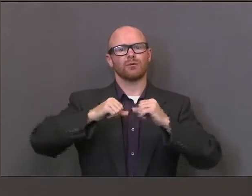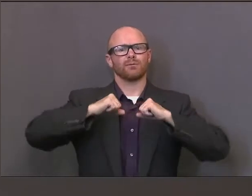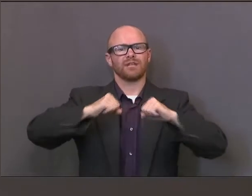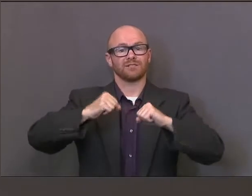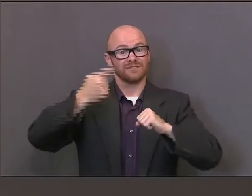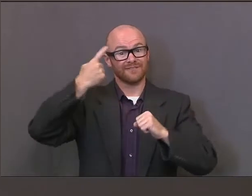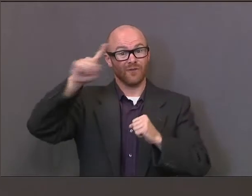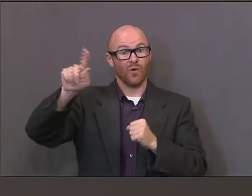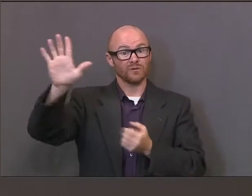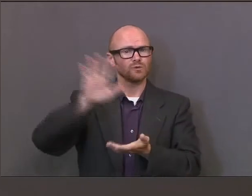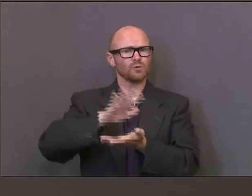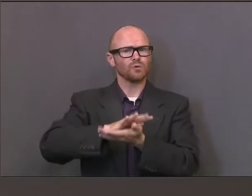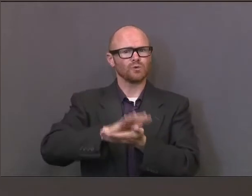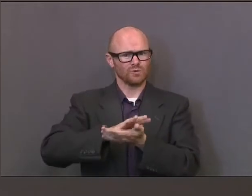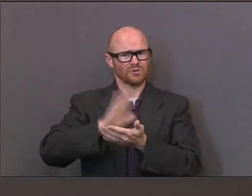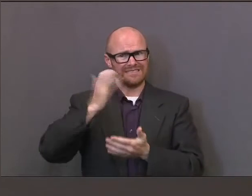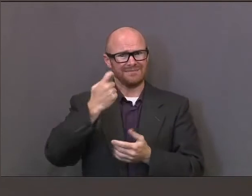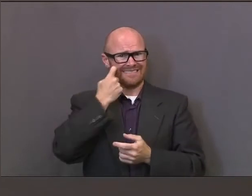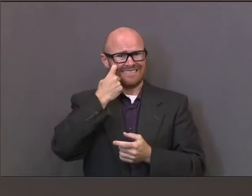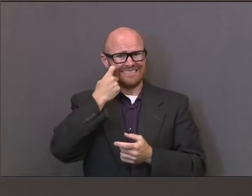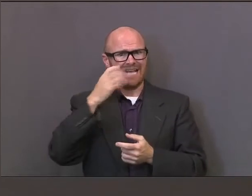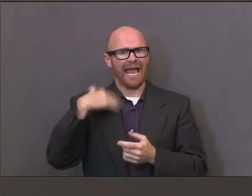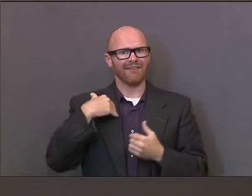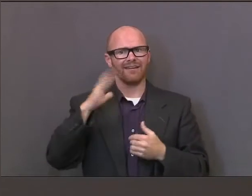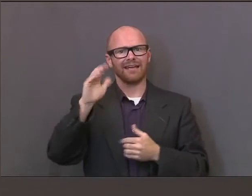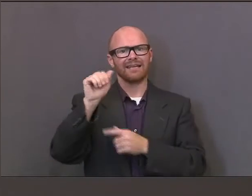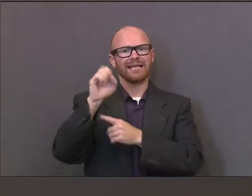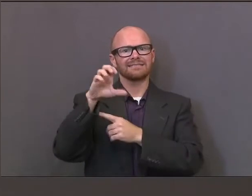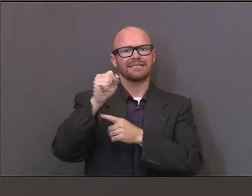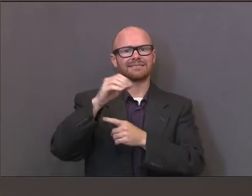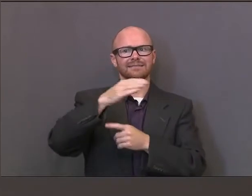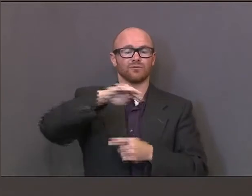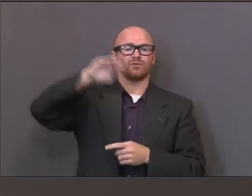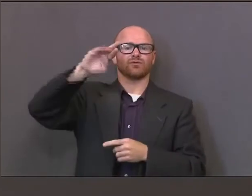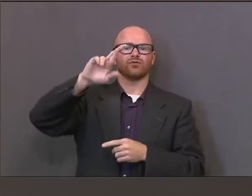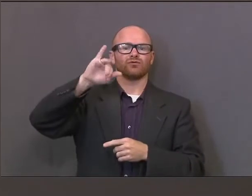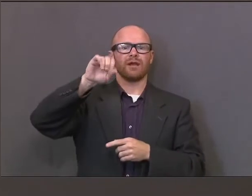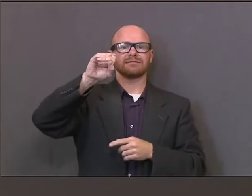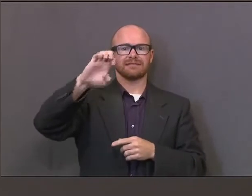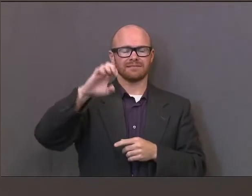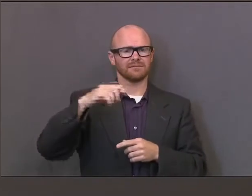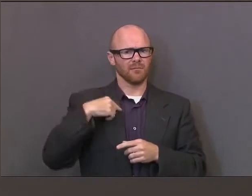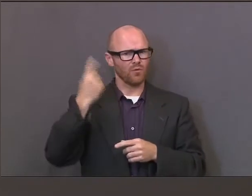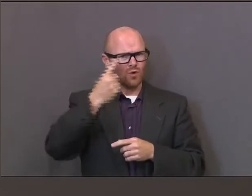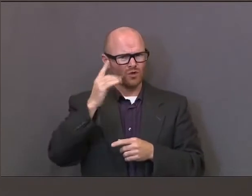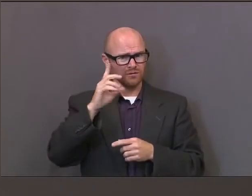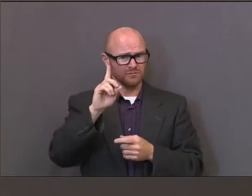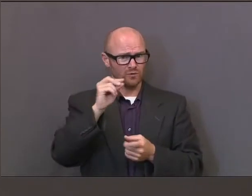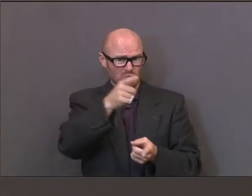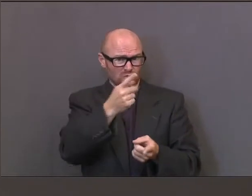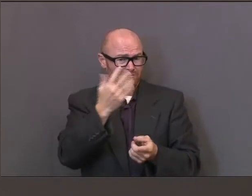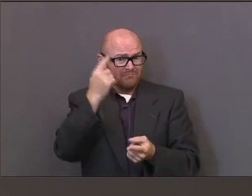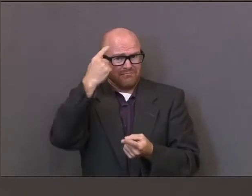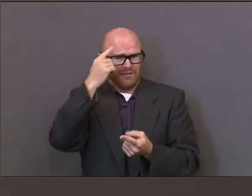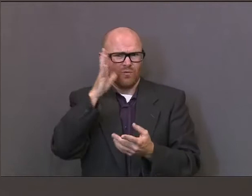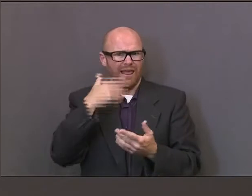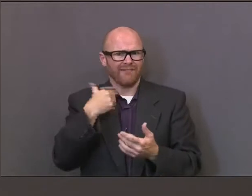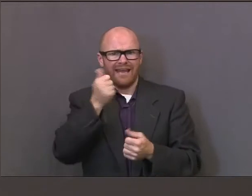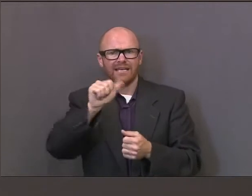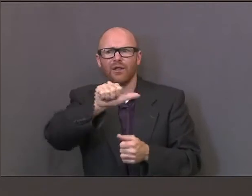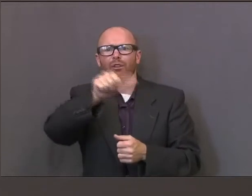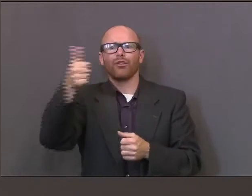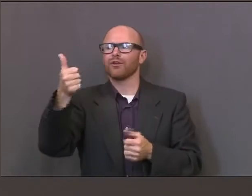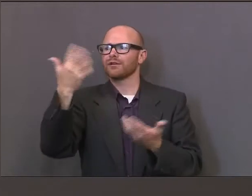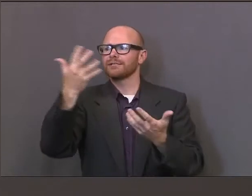cases rise, and there was a recent report that put us last in terms of offering protections for teachers as they work during COVID